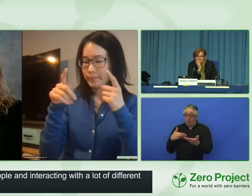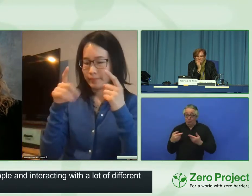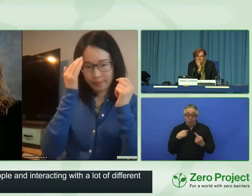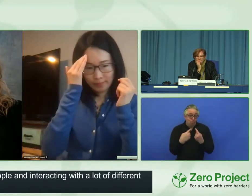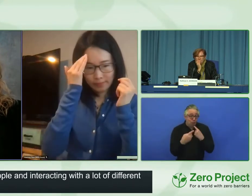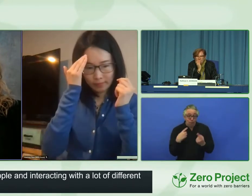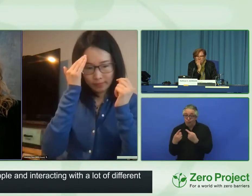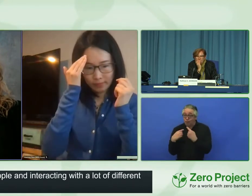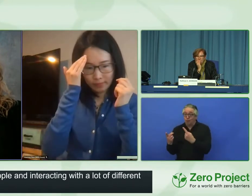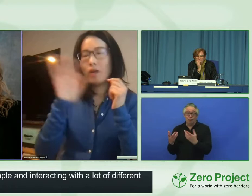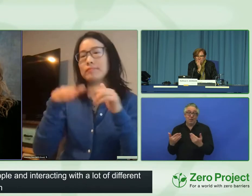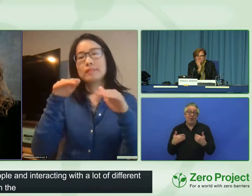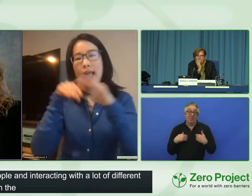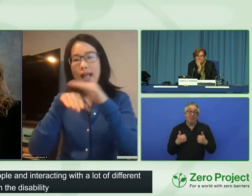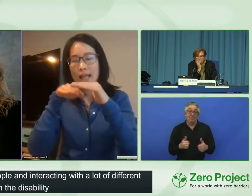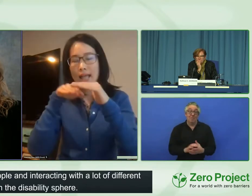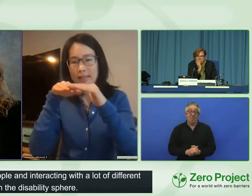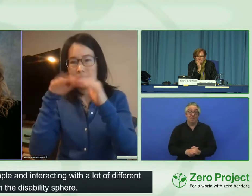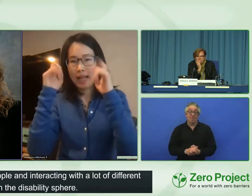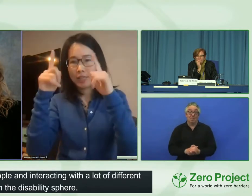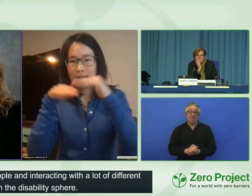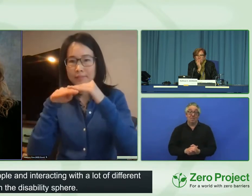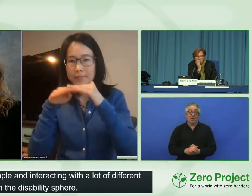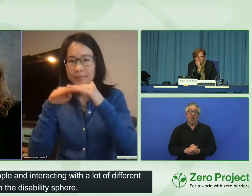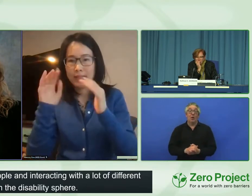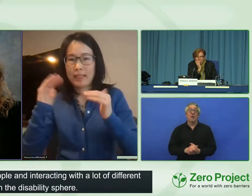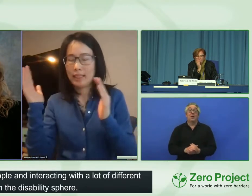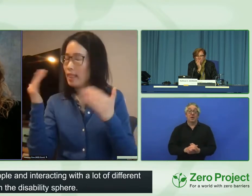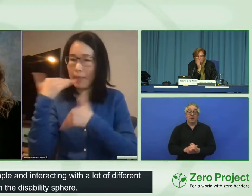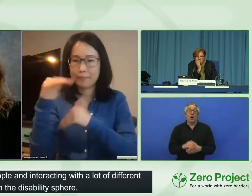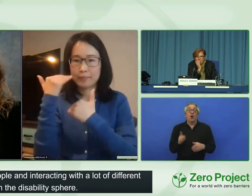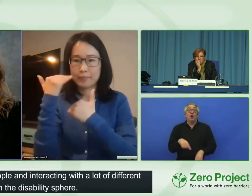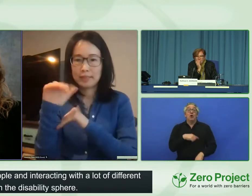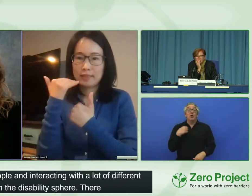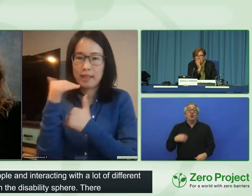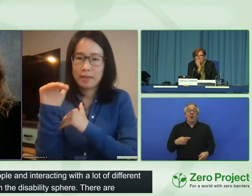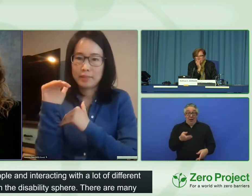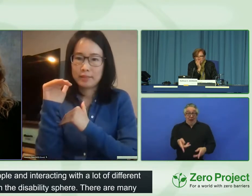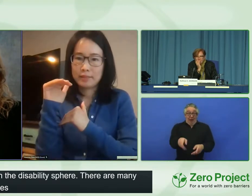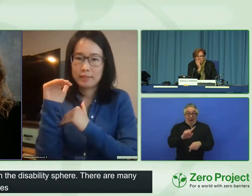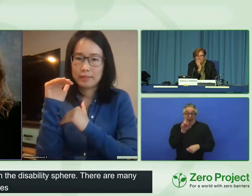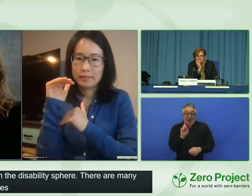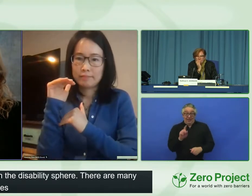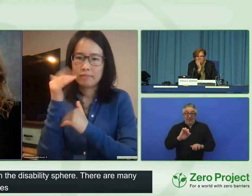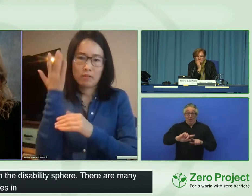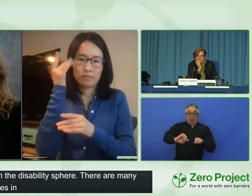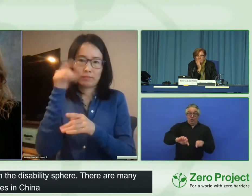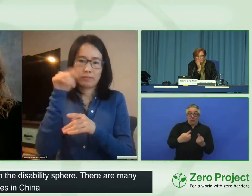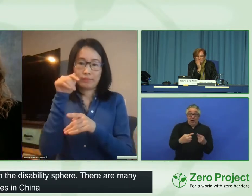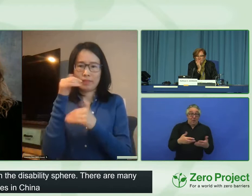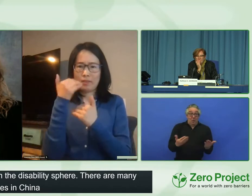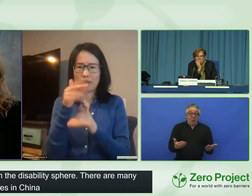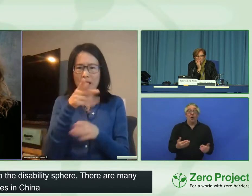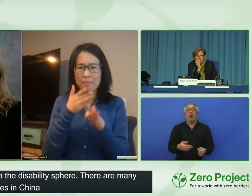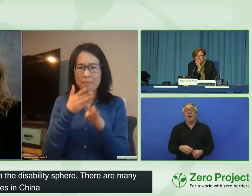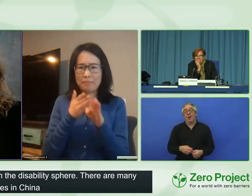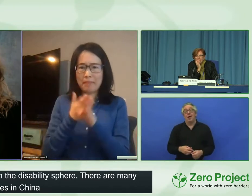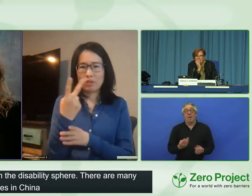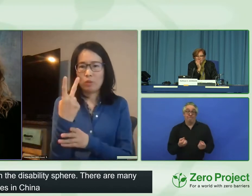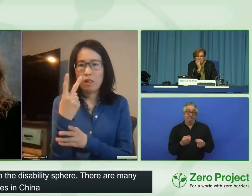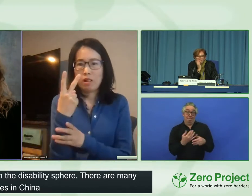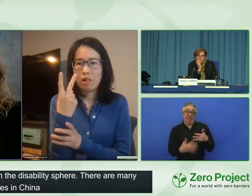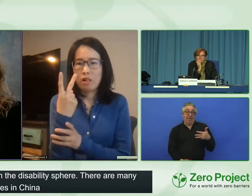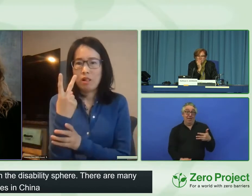There are many challenges in China, but the biggest challenge is the access